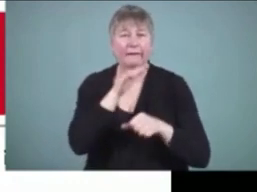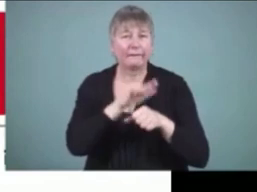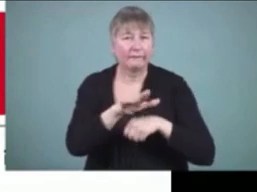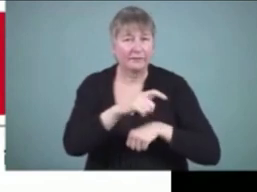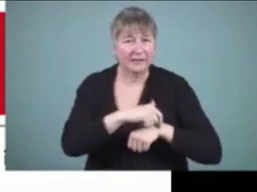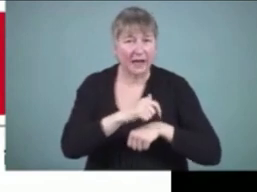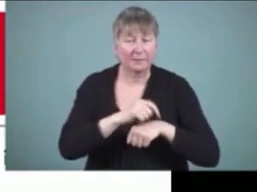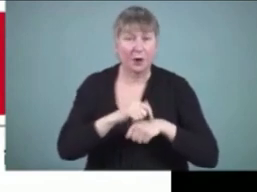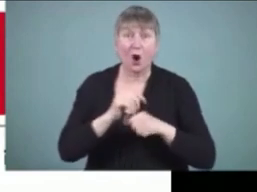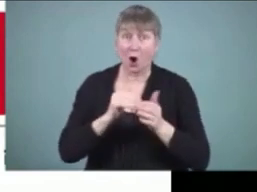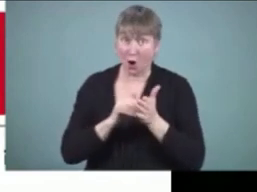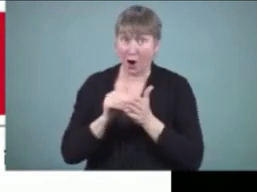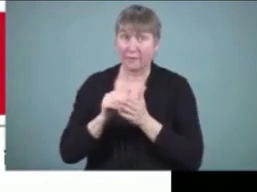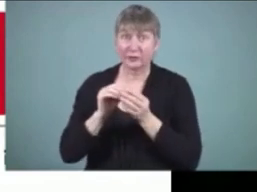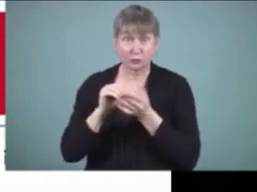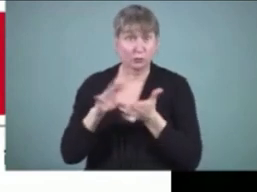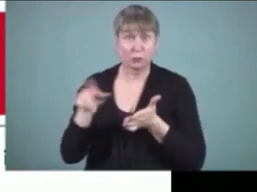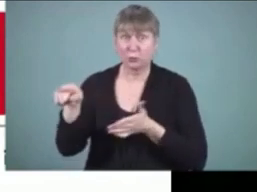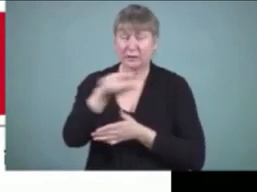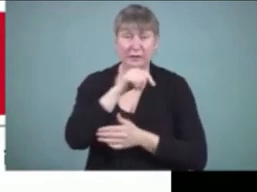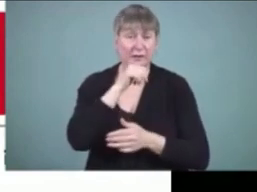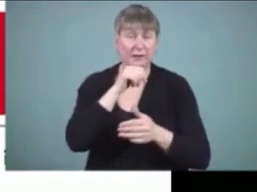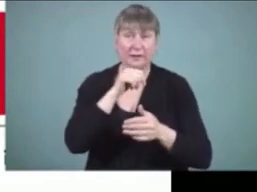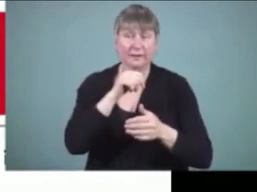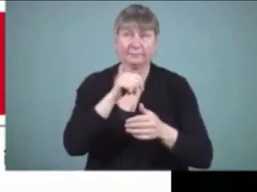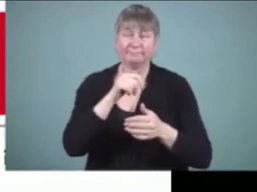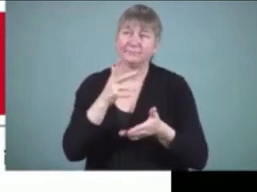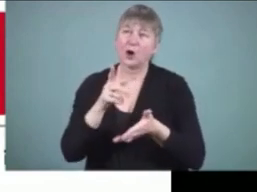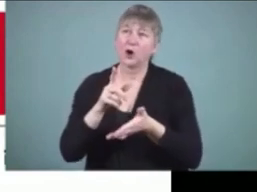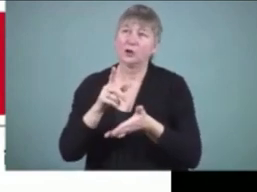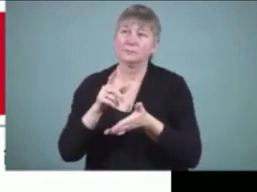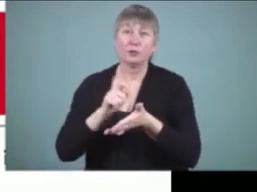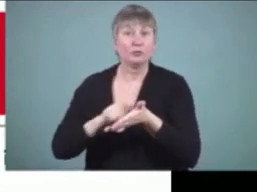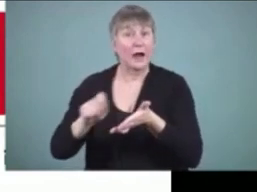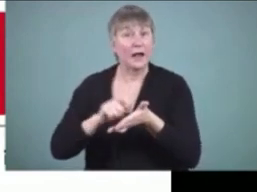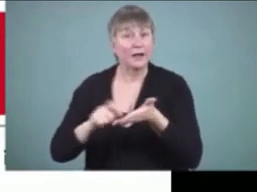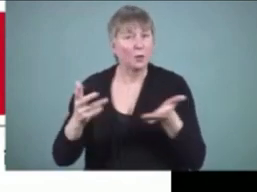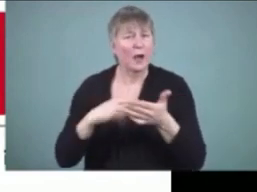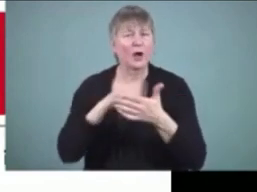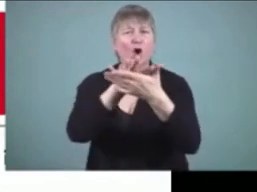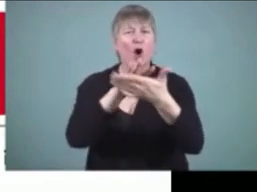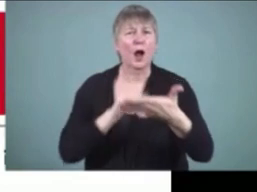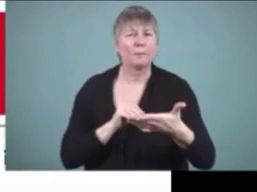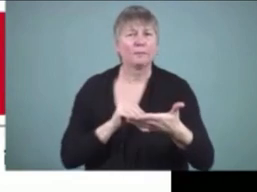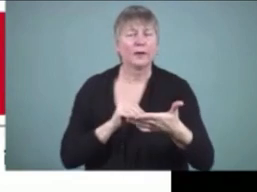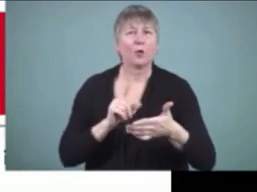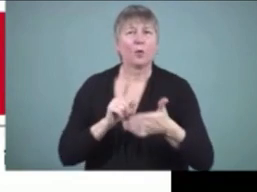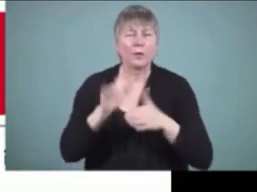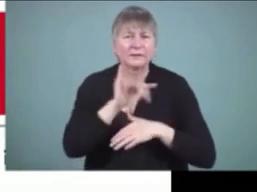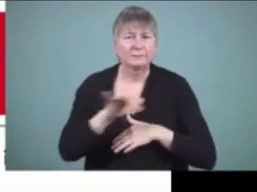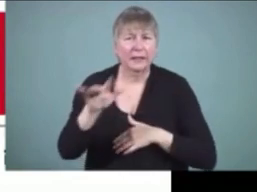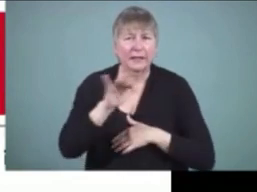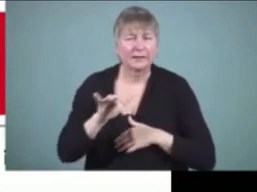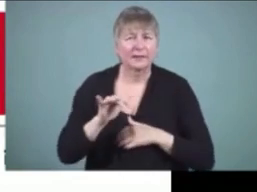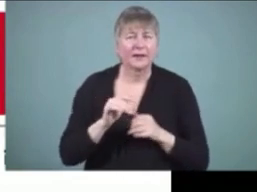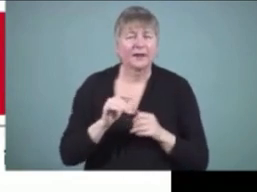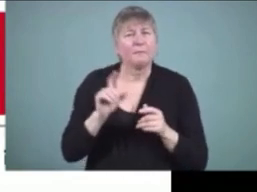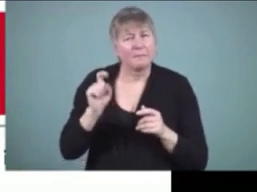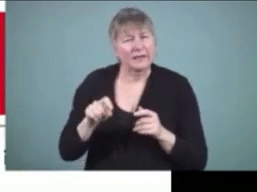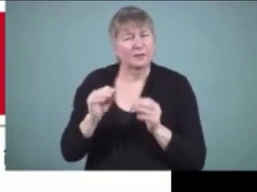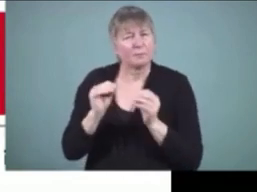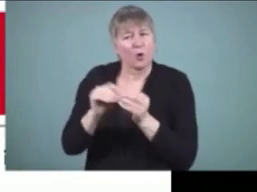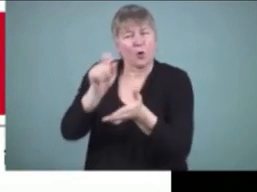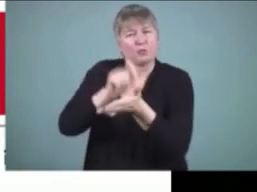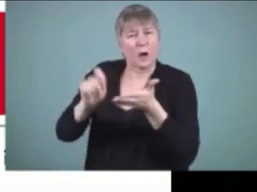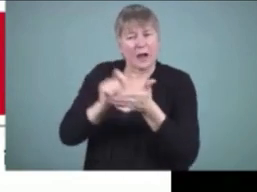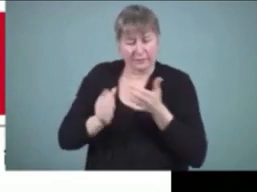very, very little time in writing that's not either copying or spelling or very directed. The second in